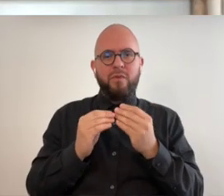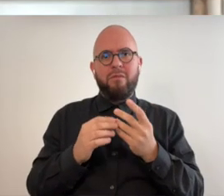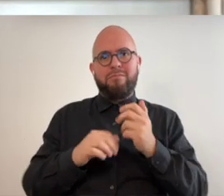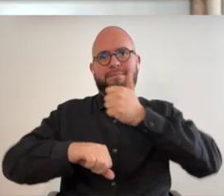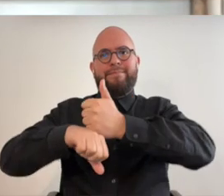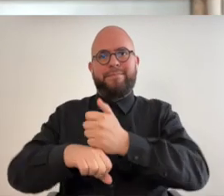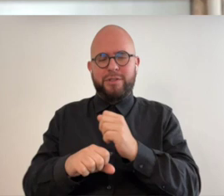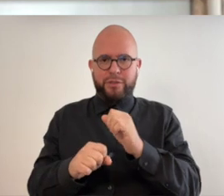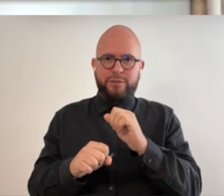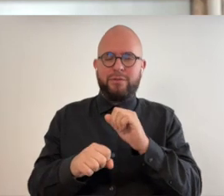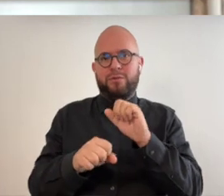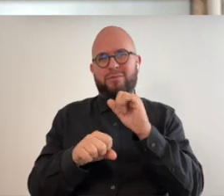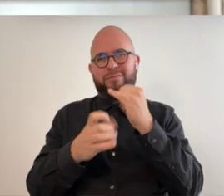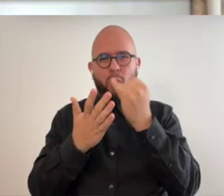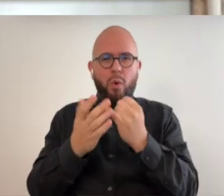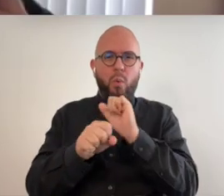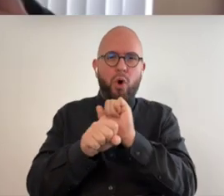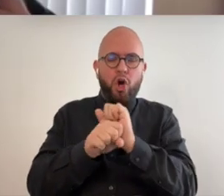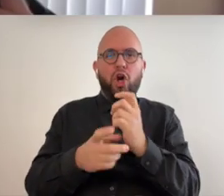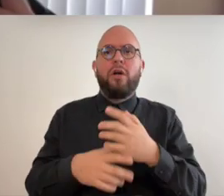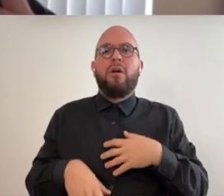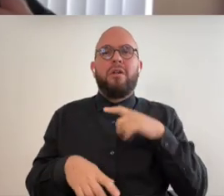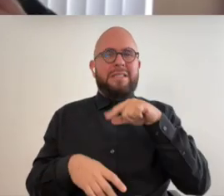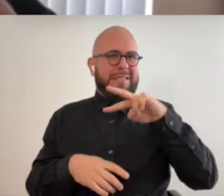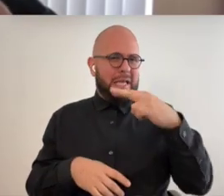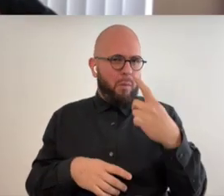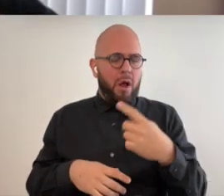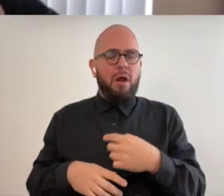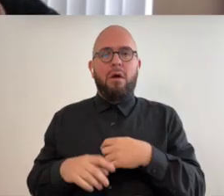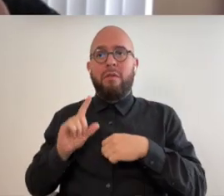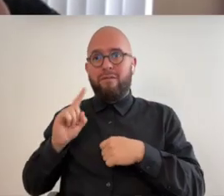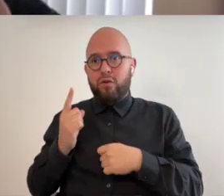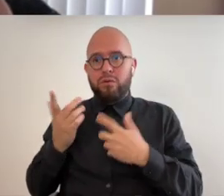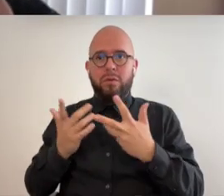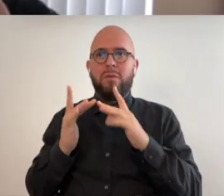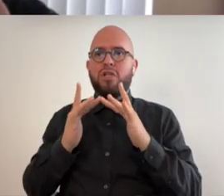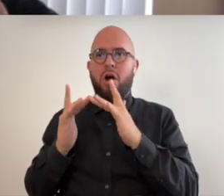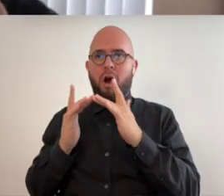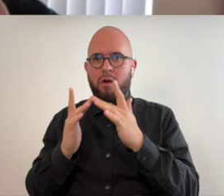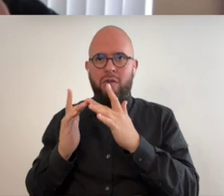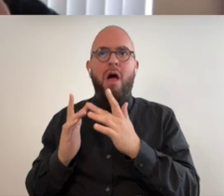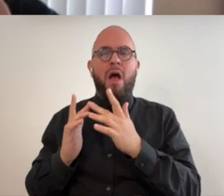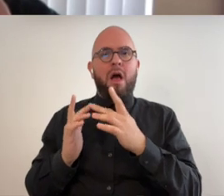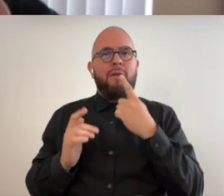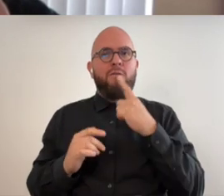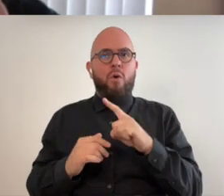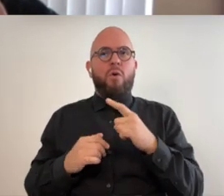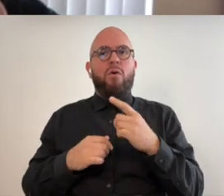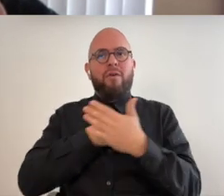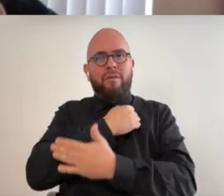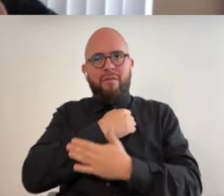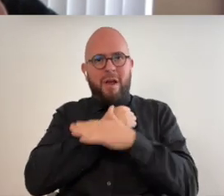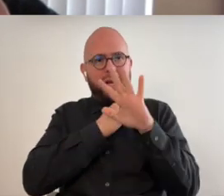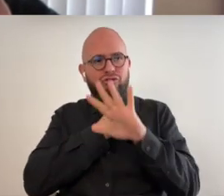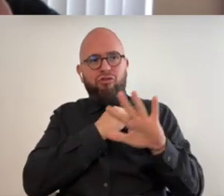so this is only the second bit of installation work i've done the first was an online installation work i did for the national